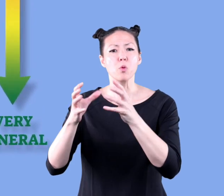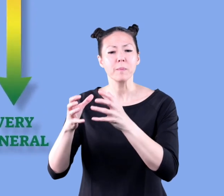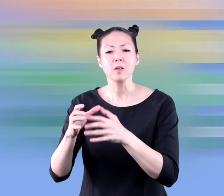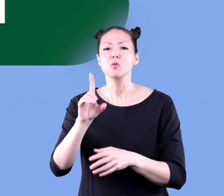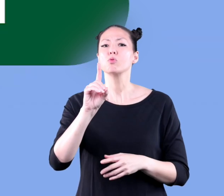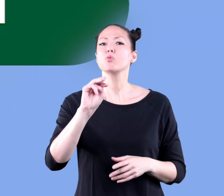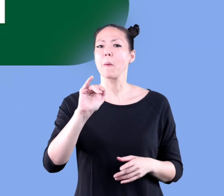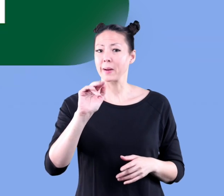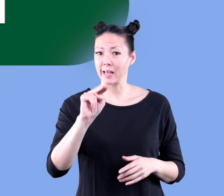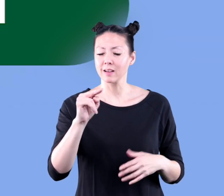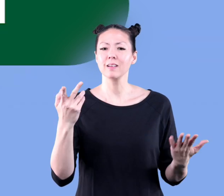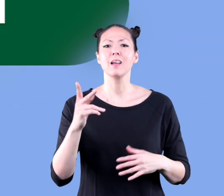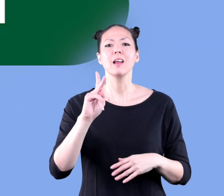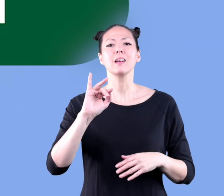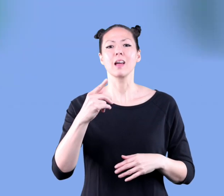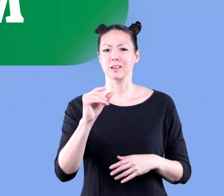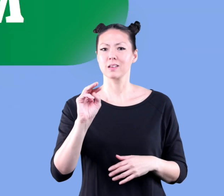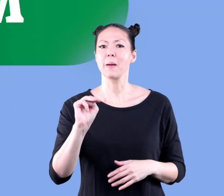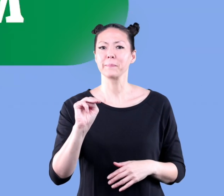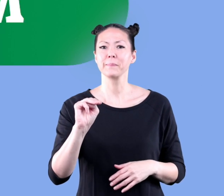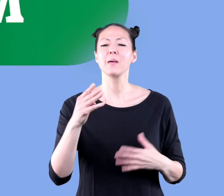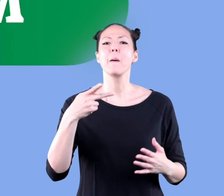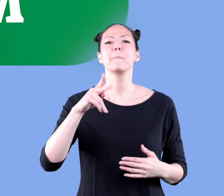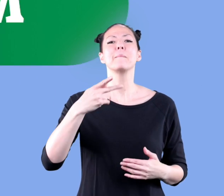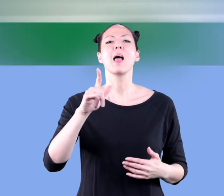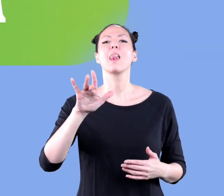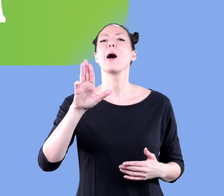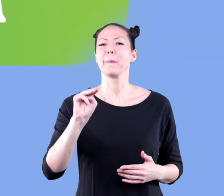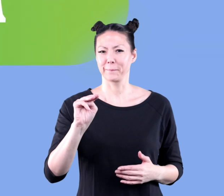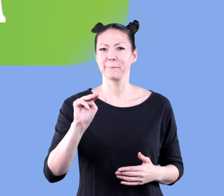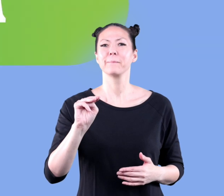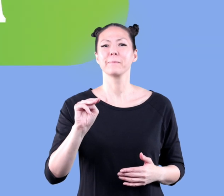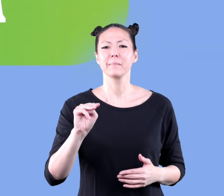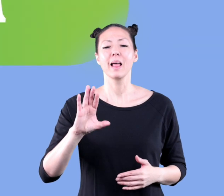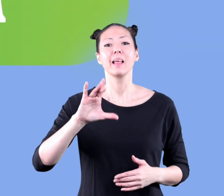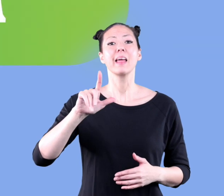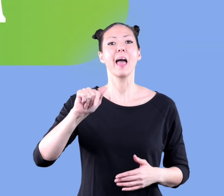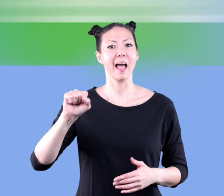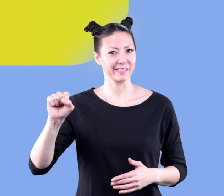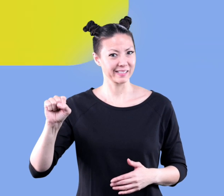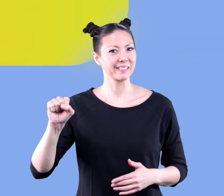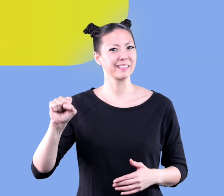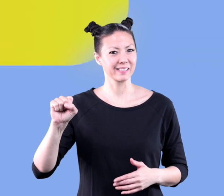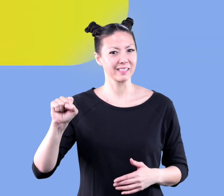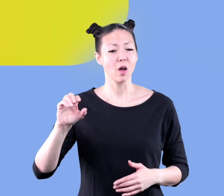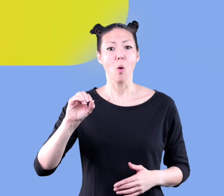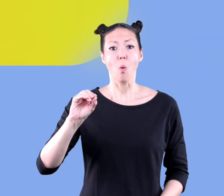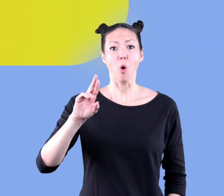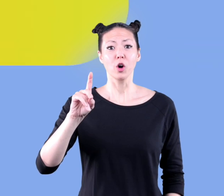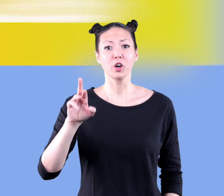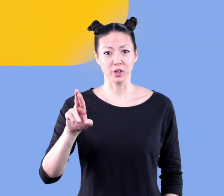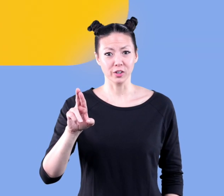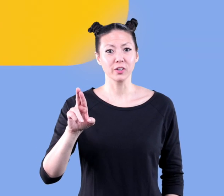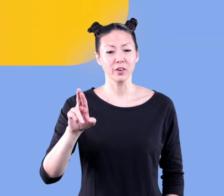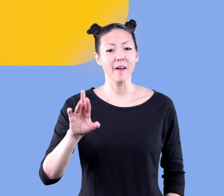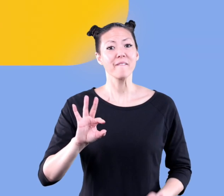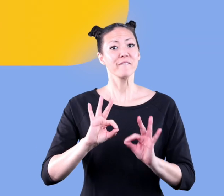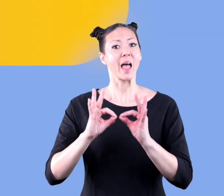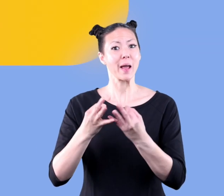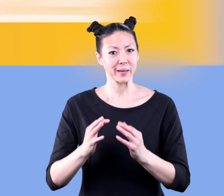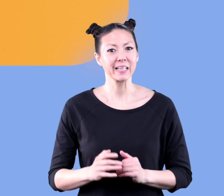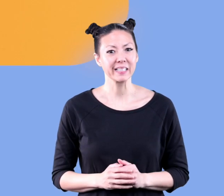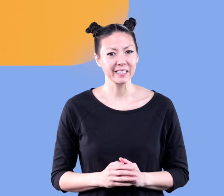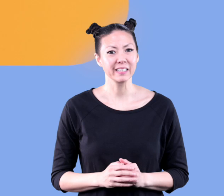domain kingdom phylum class order